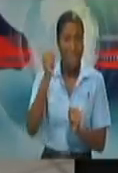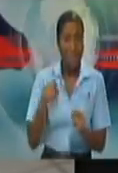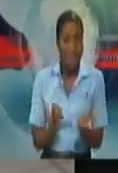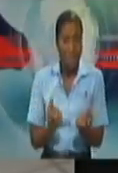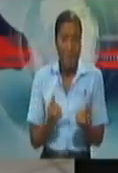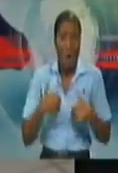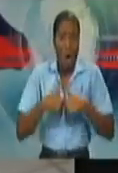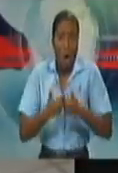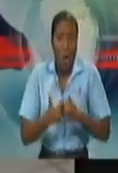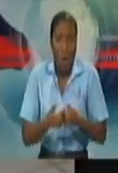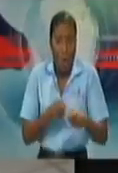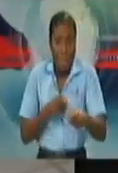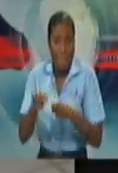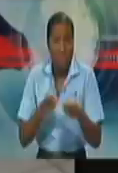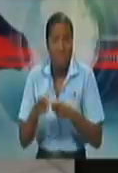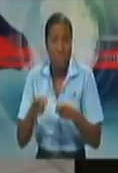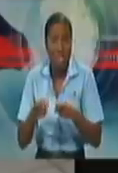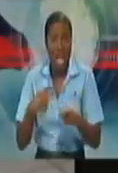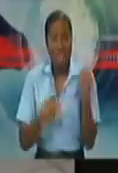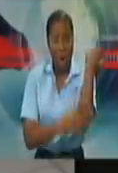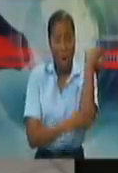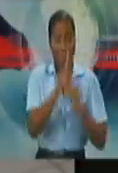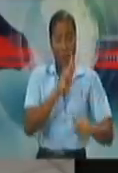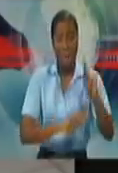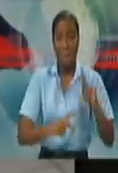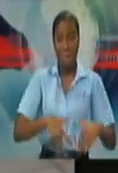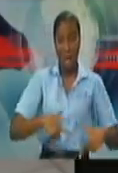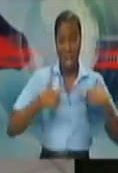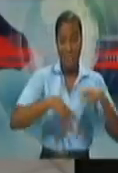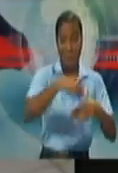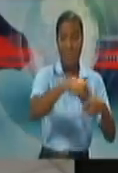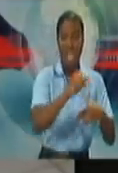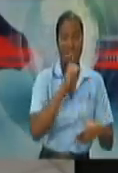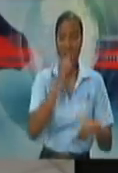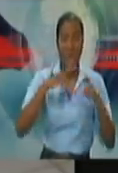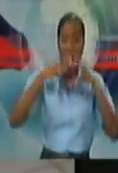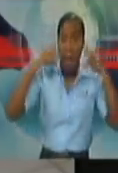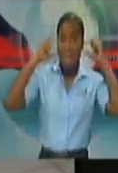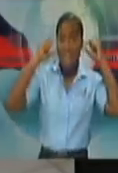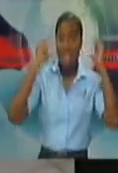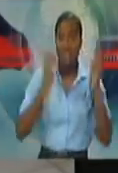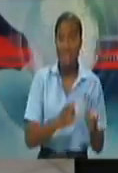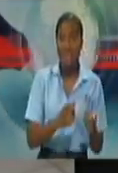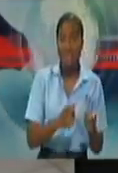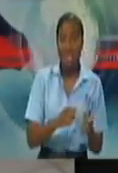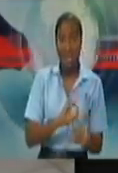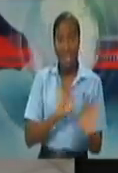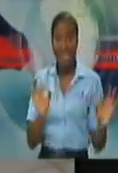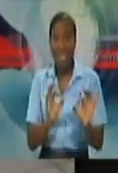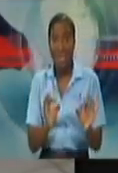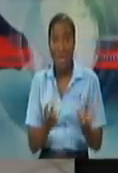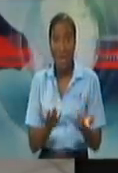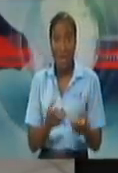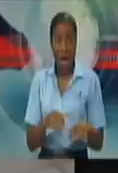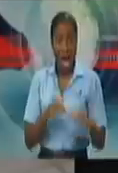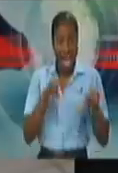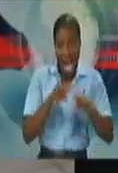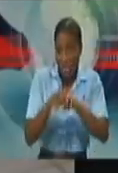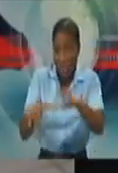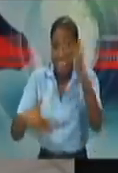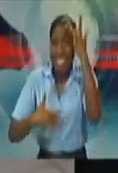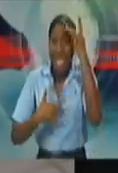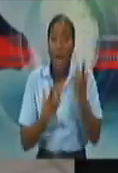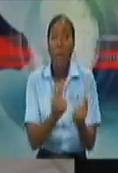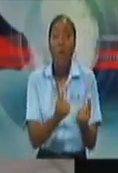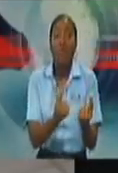having socially displaced persons? I mean, they are not wearing masks. They're practicing the opposite of physical. You know, what is